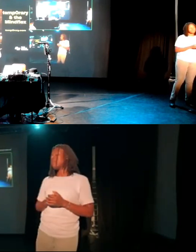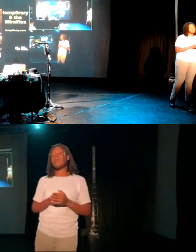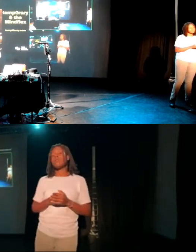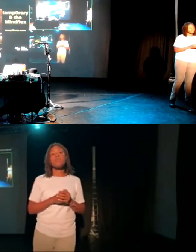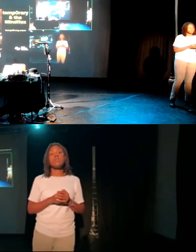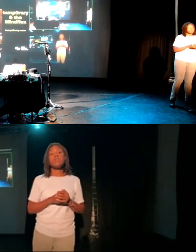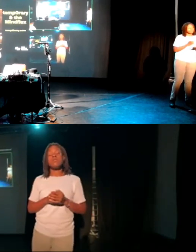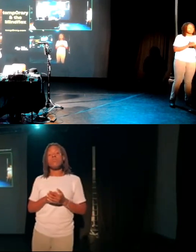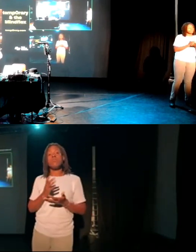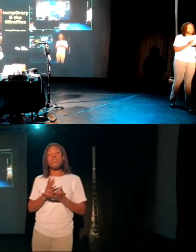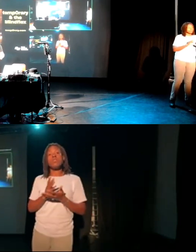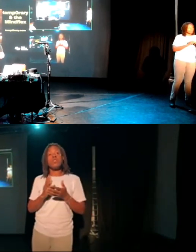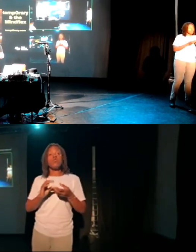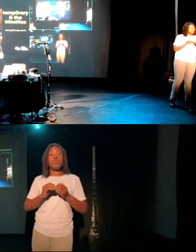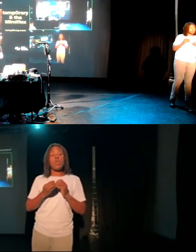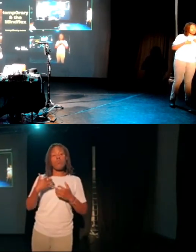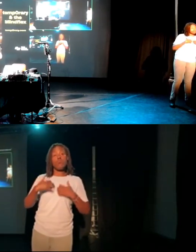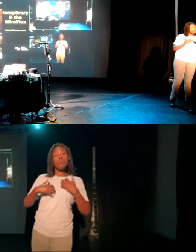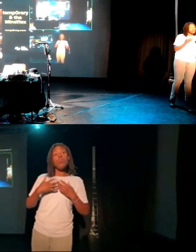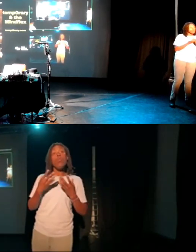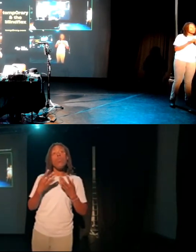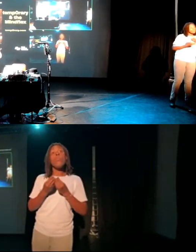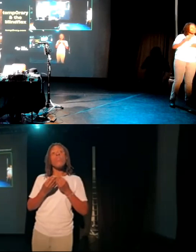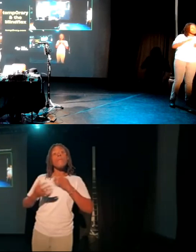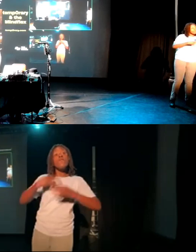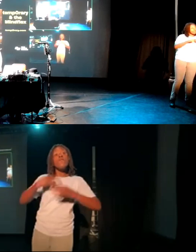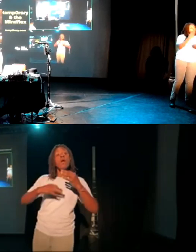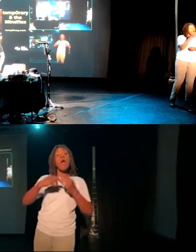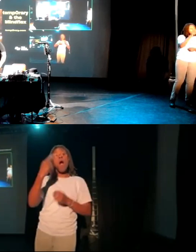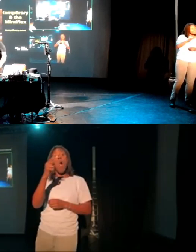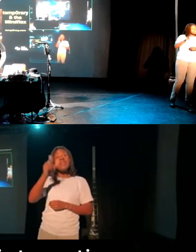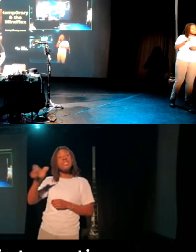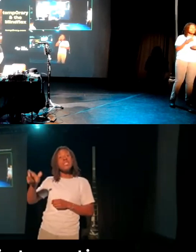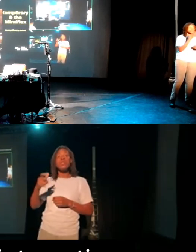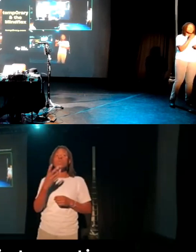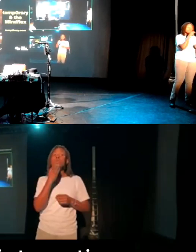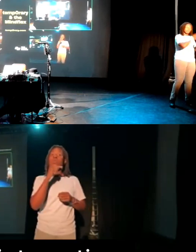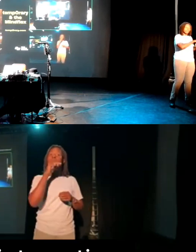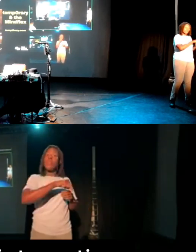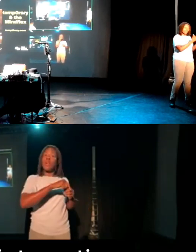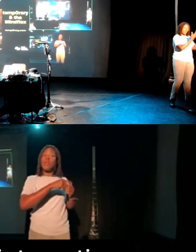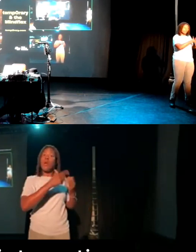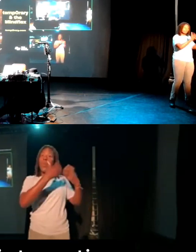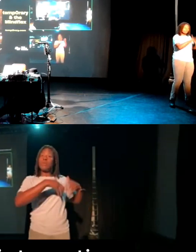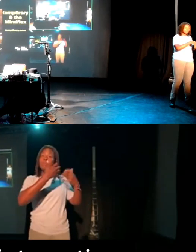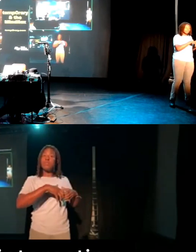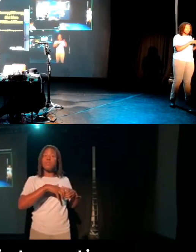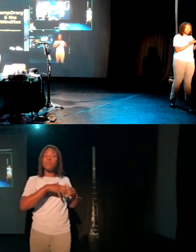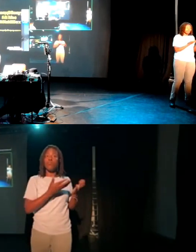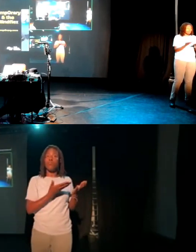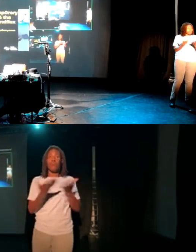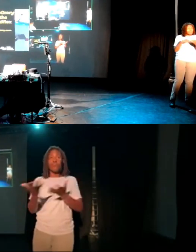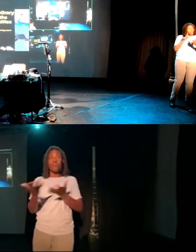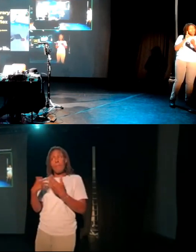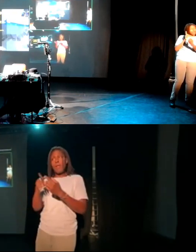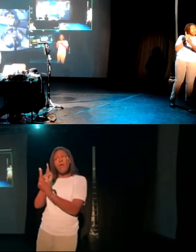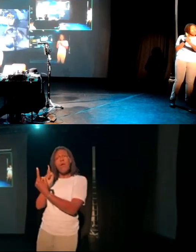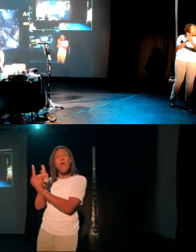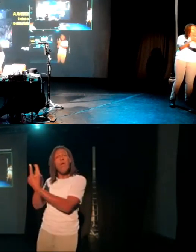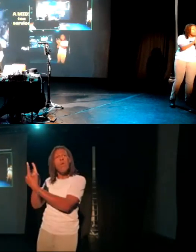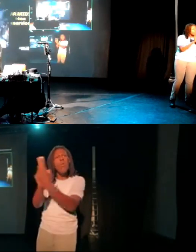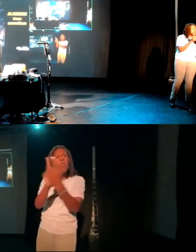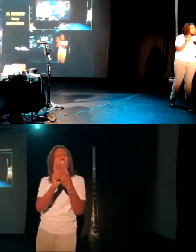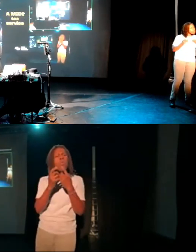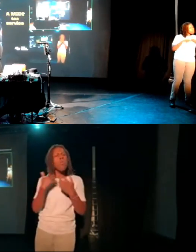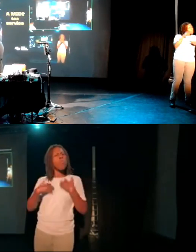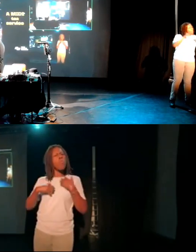interesting stuff with performance artists who were using that in their performance art, and meeting a whole bunch of really interesting people. So one of